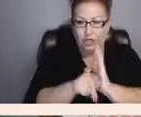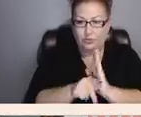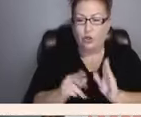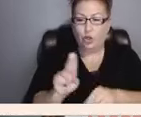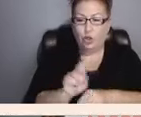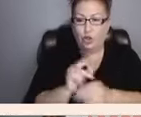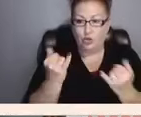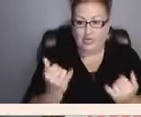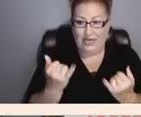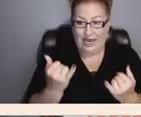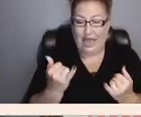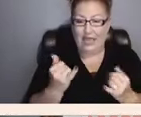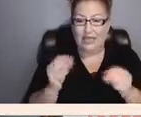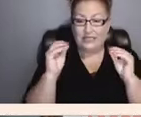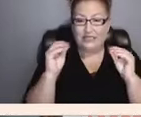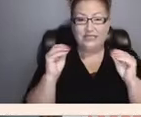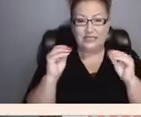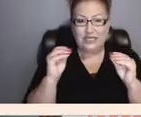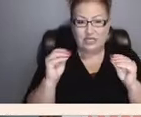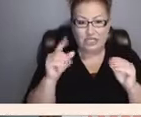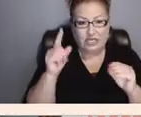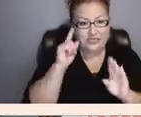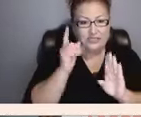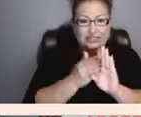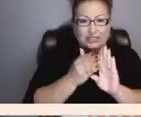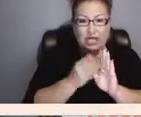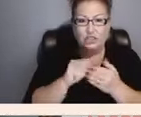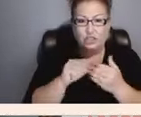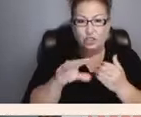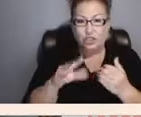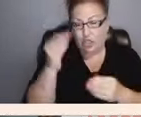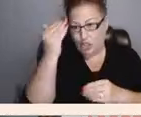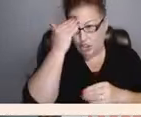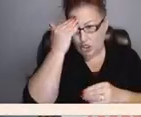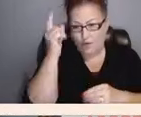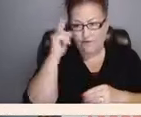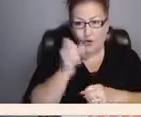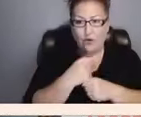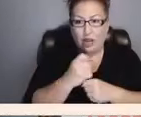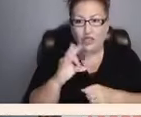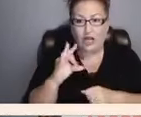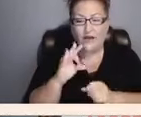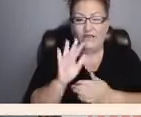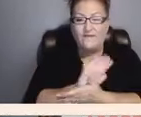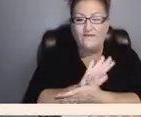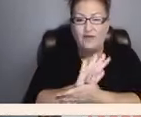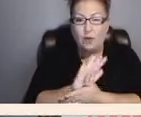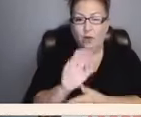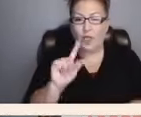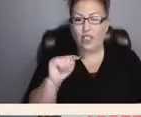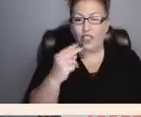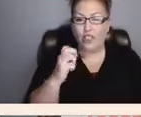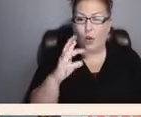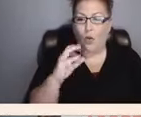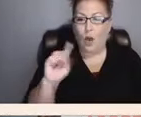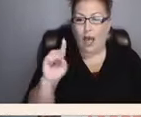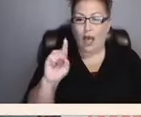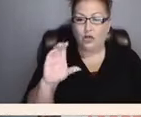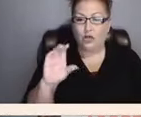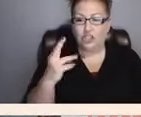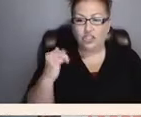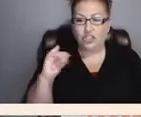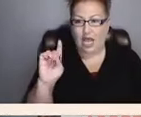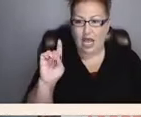psych students. He is known for the creation of the film, The Wild Child. In